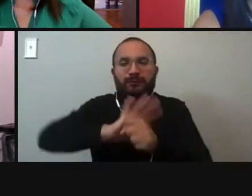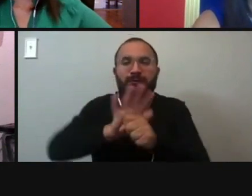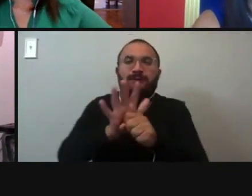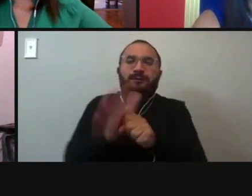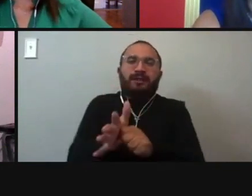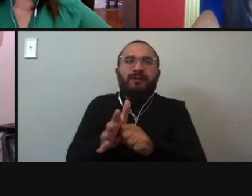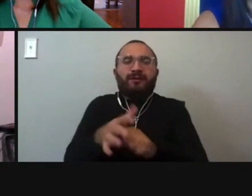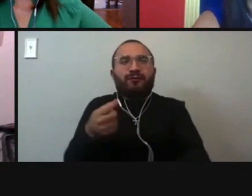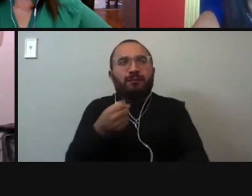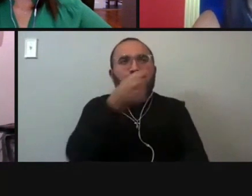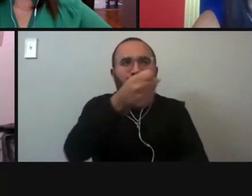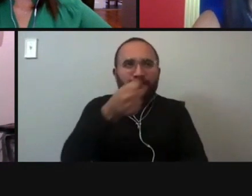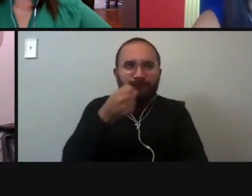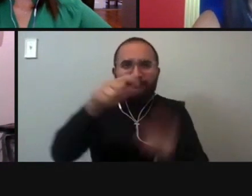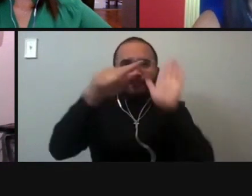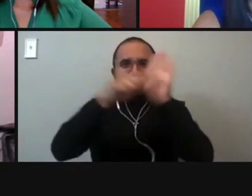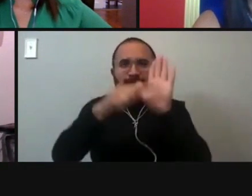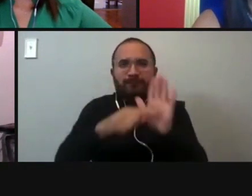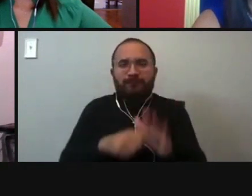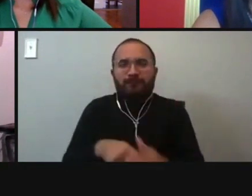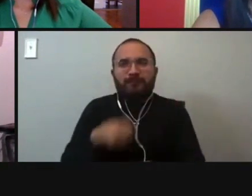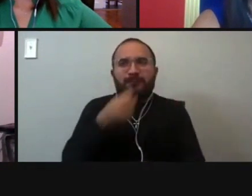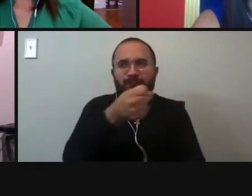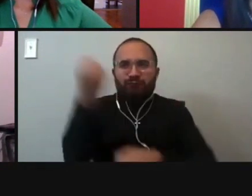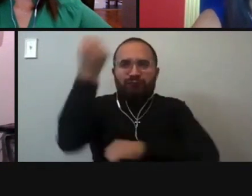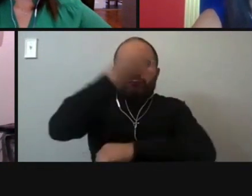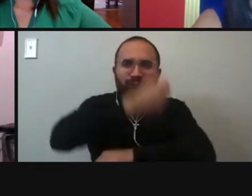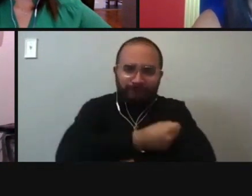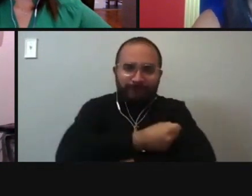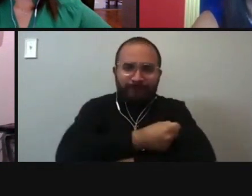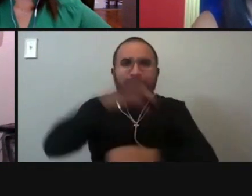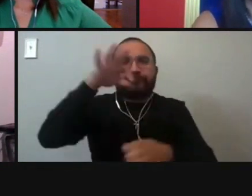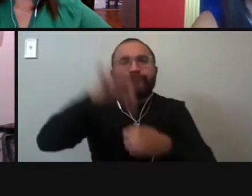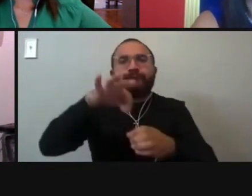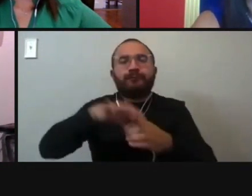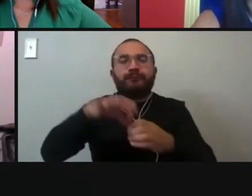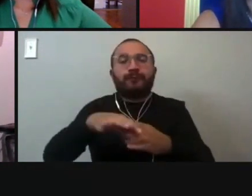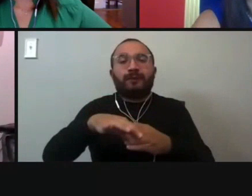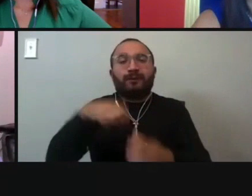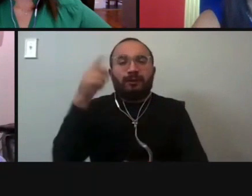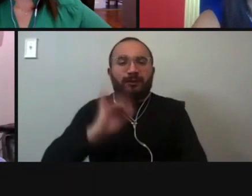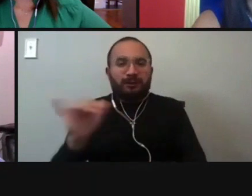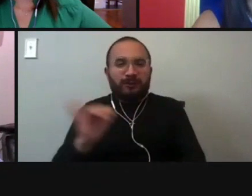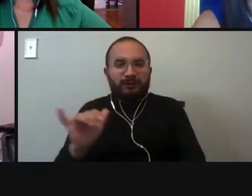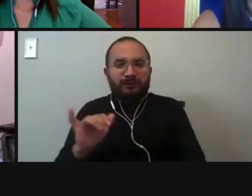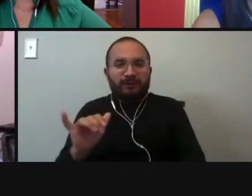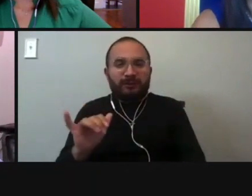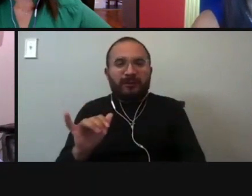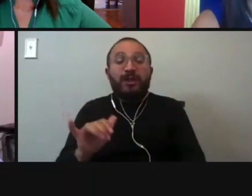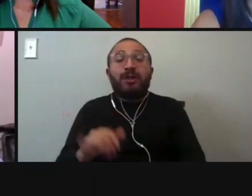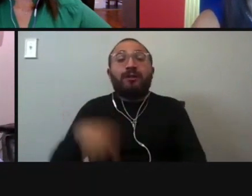the country to reimagine what voting looks like. Harris County invested nearly $30 million in this federal election.